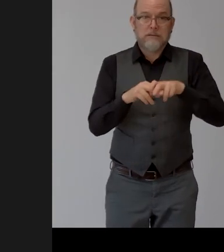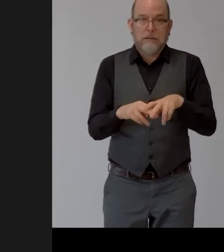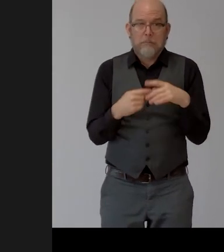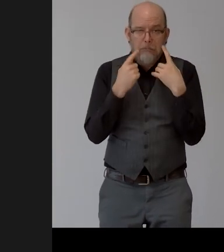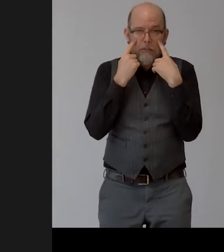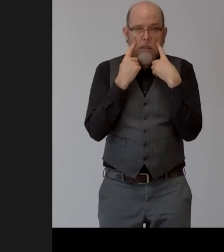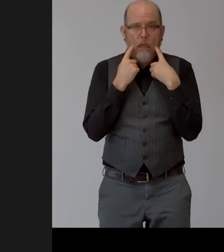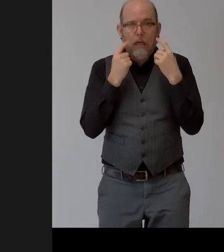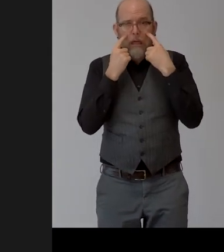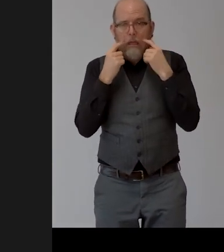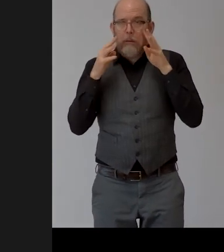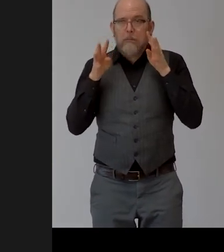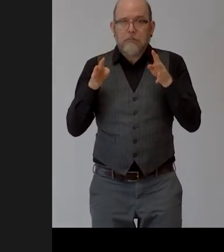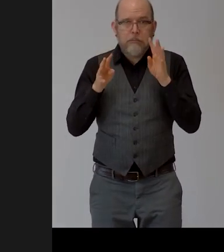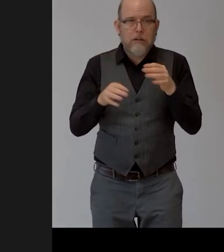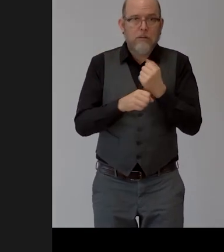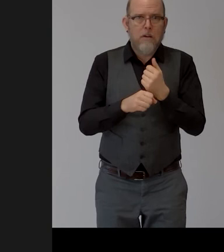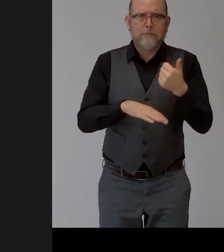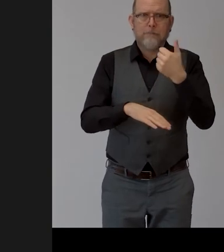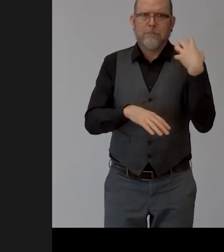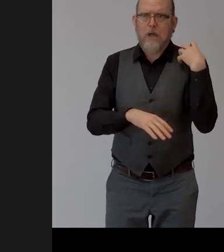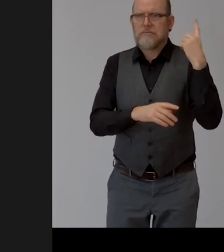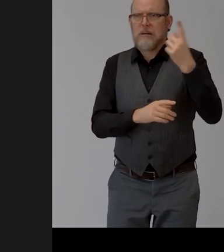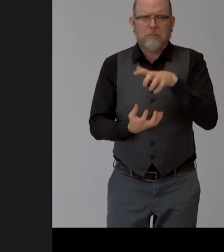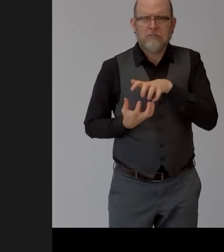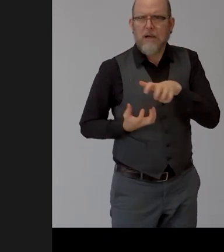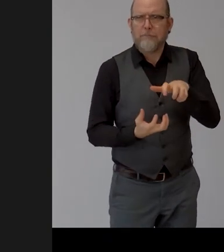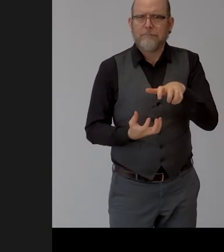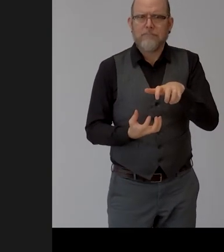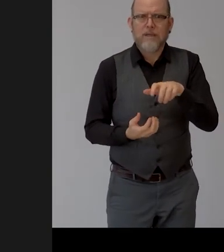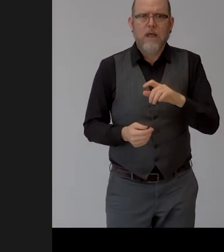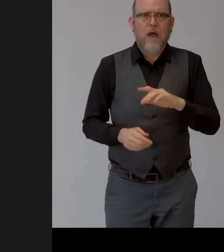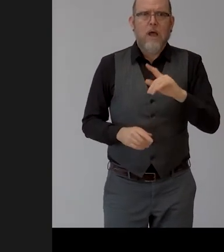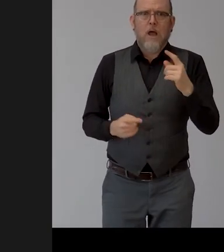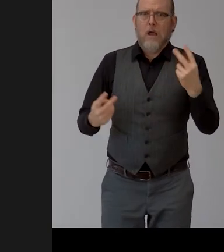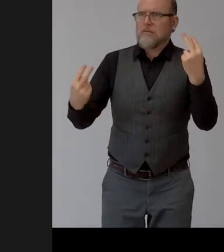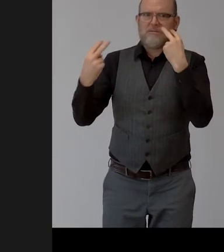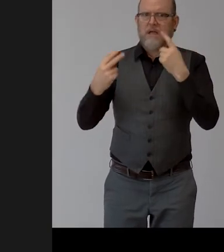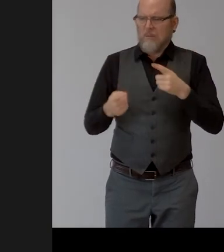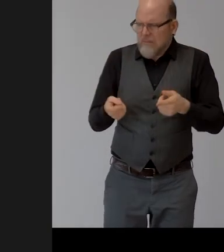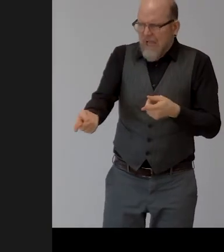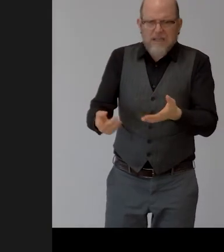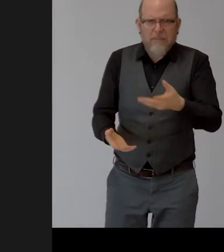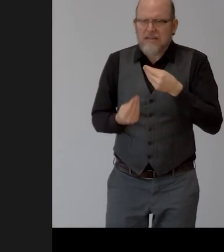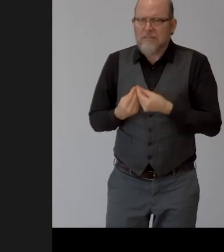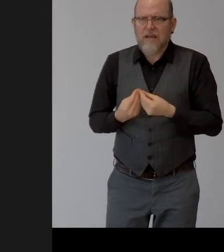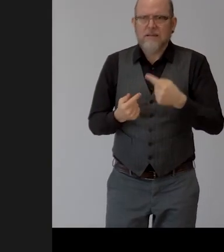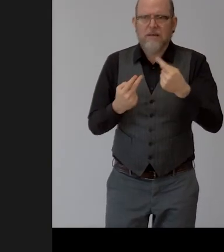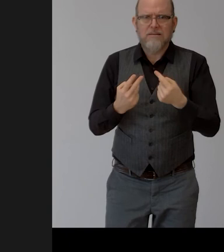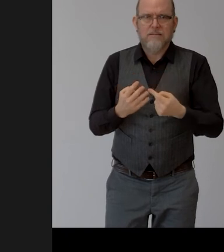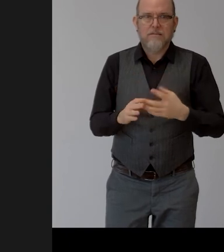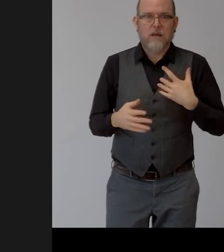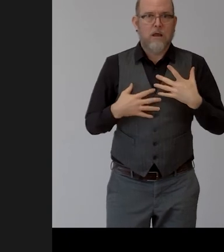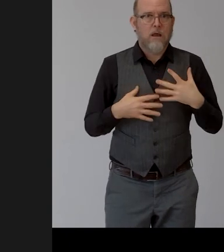boss was yelling at me everyone was speak very loud and the work day didn't over it was a nightmare